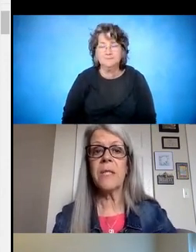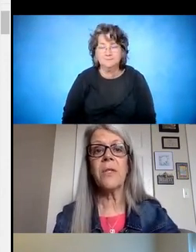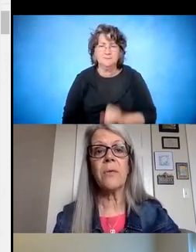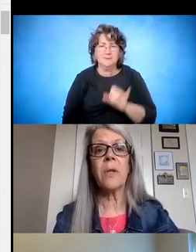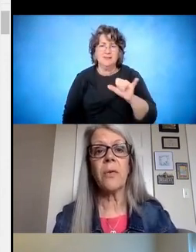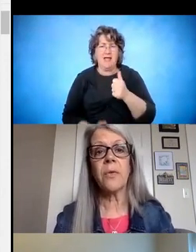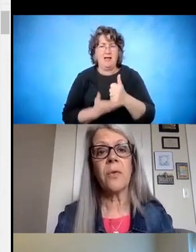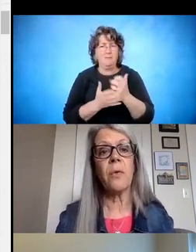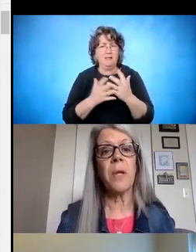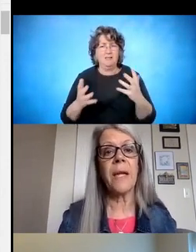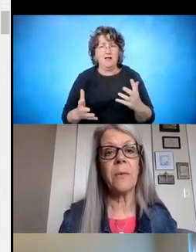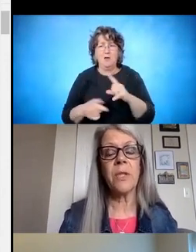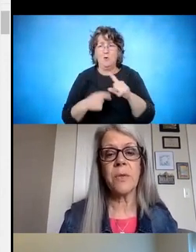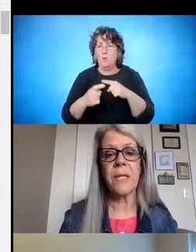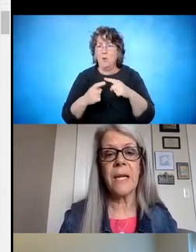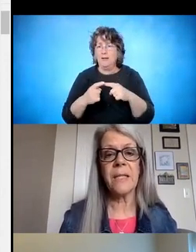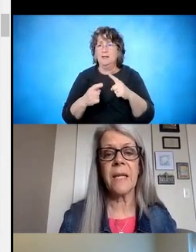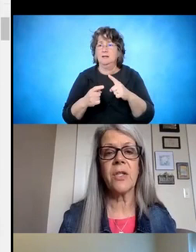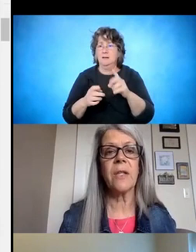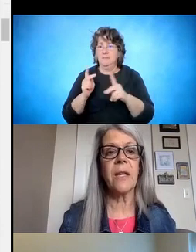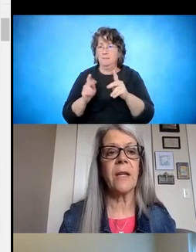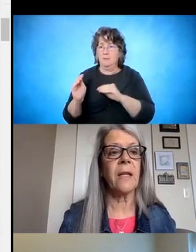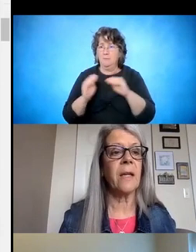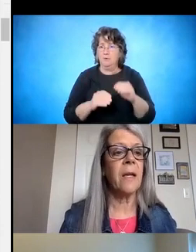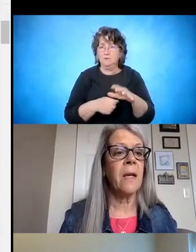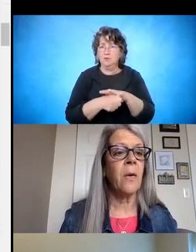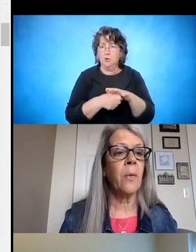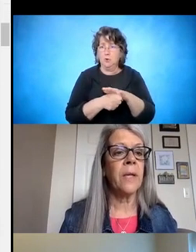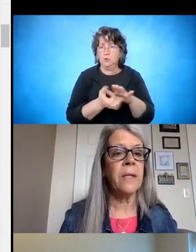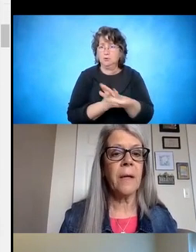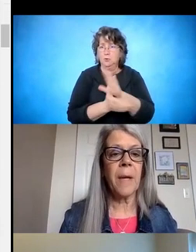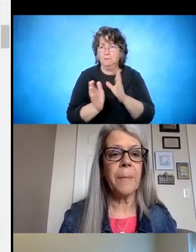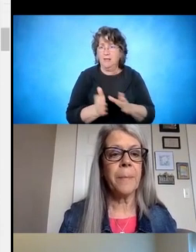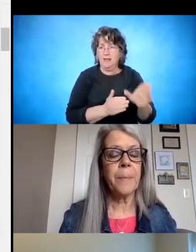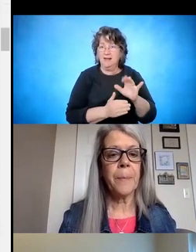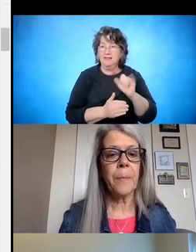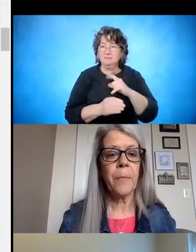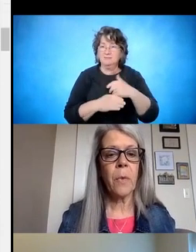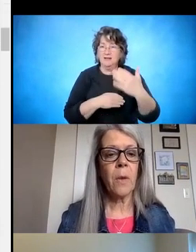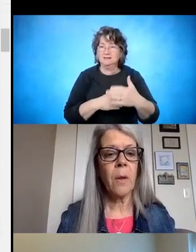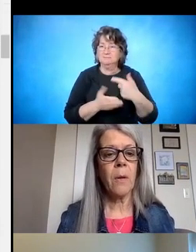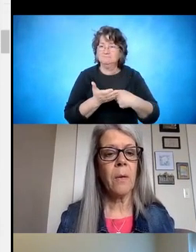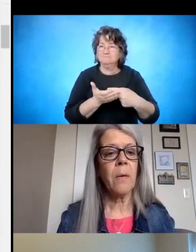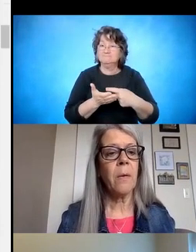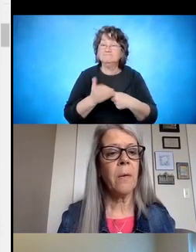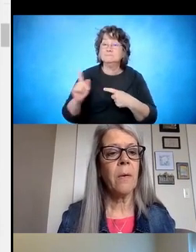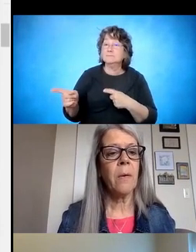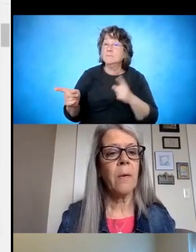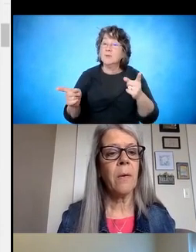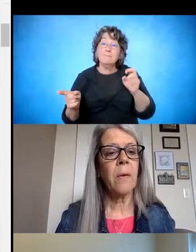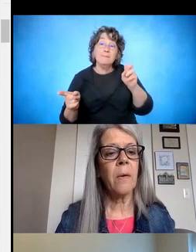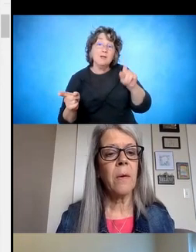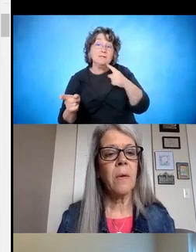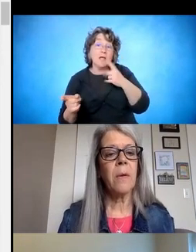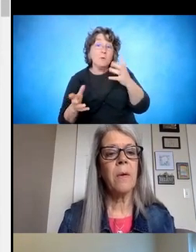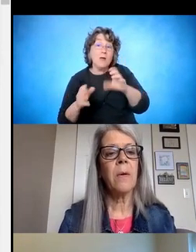moved into the local school plan, which was the next section that I think we're going to talk about. And just to add to that, in